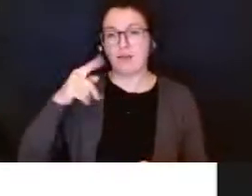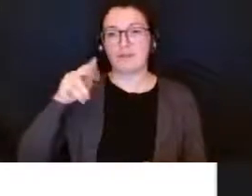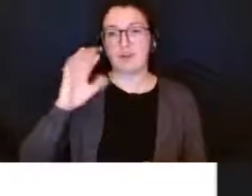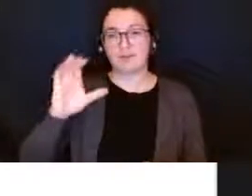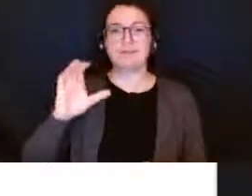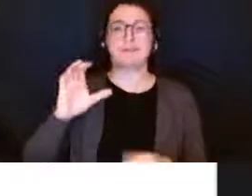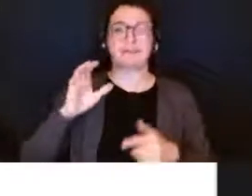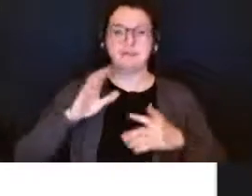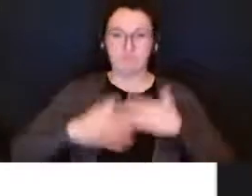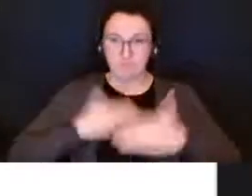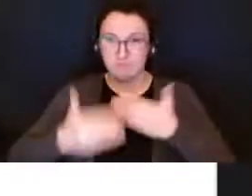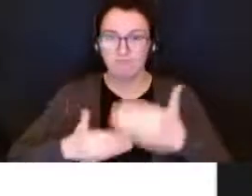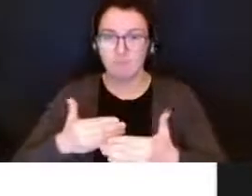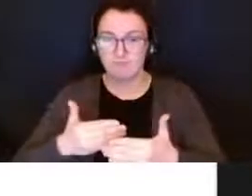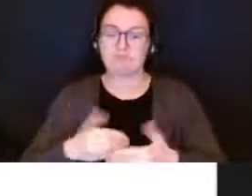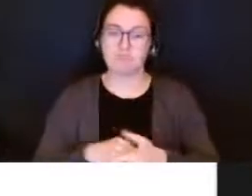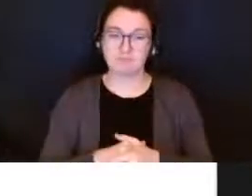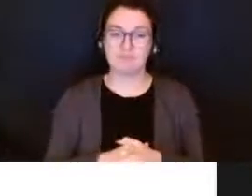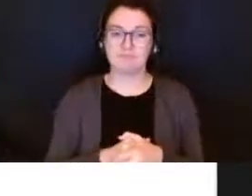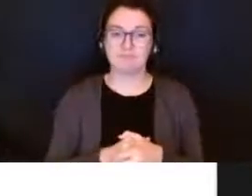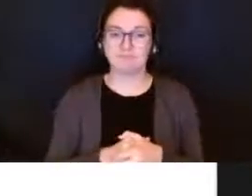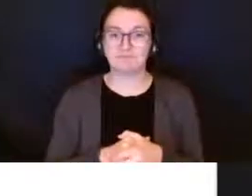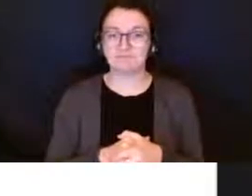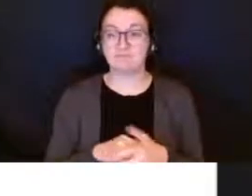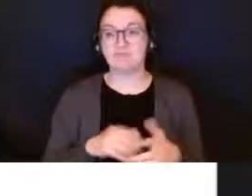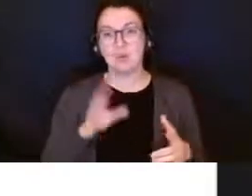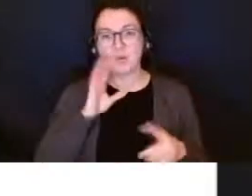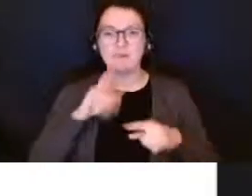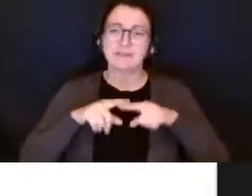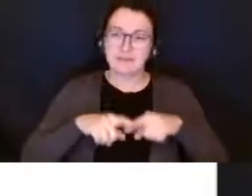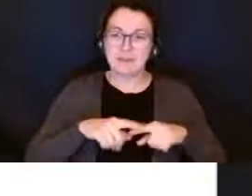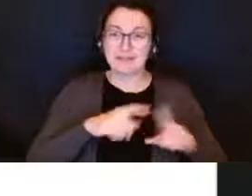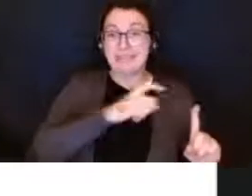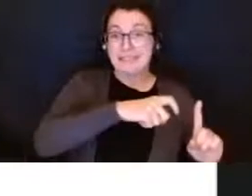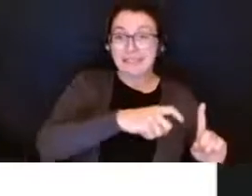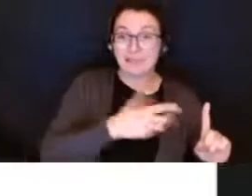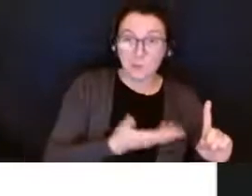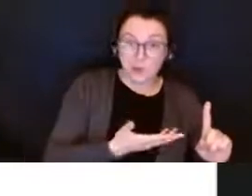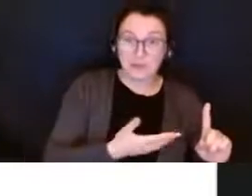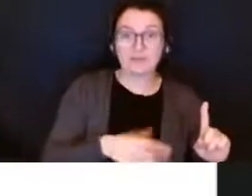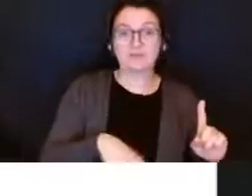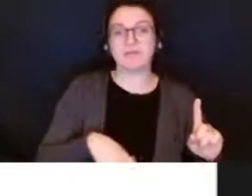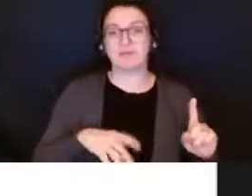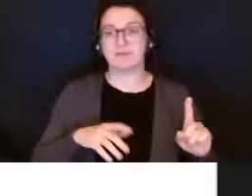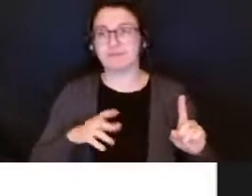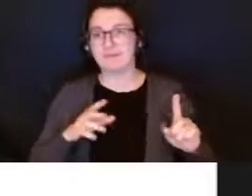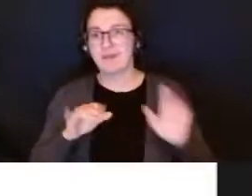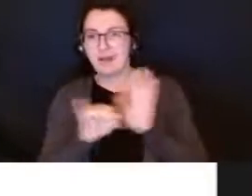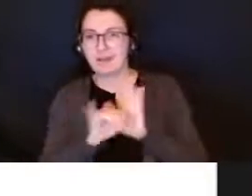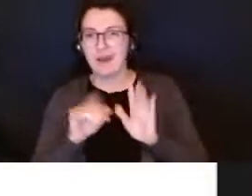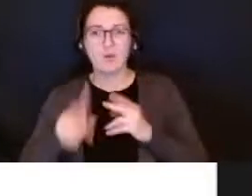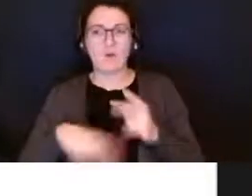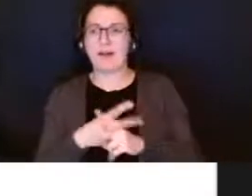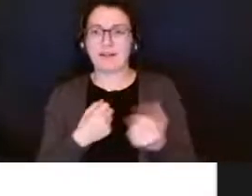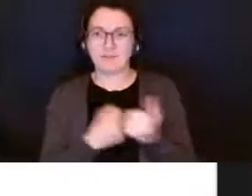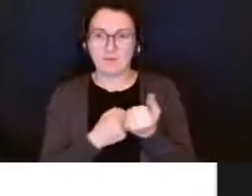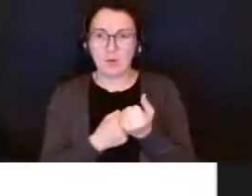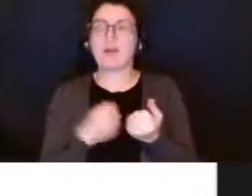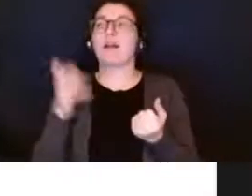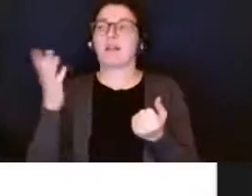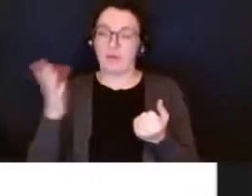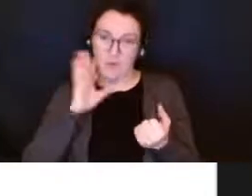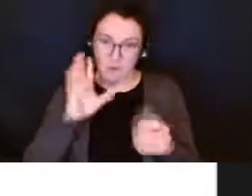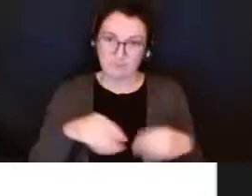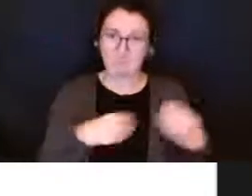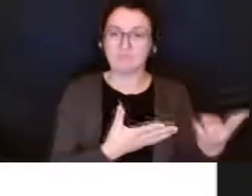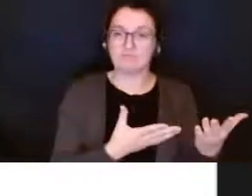iprc process the needs of your child and the support they will will require will be met for a child with equipment